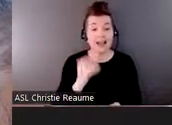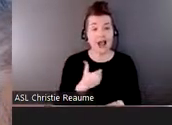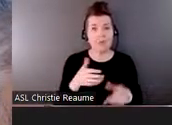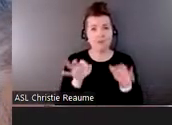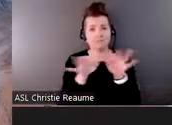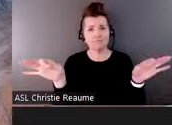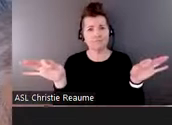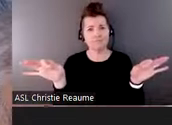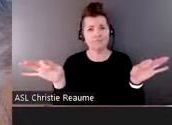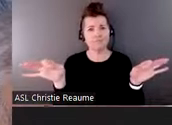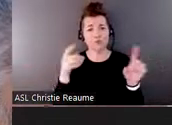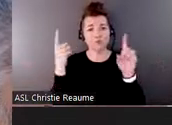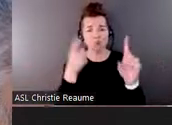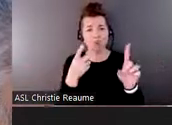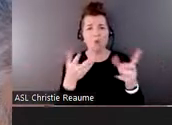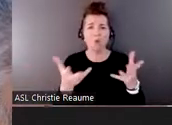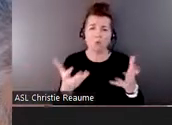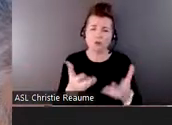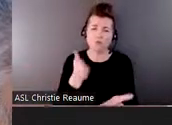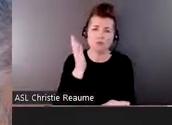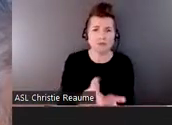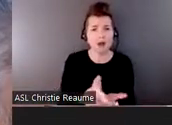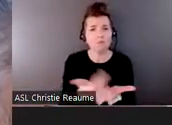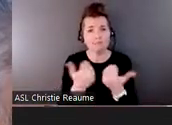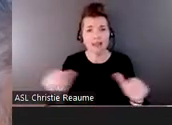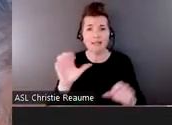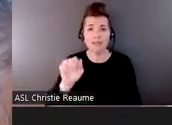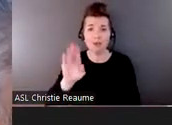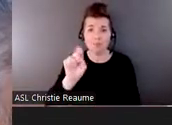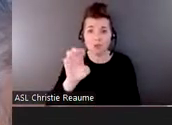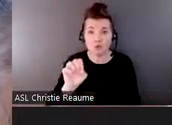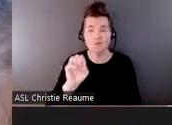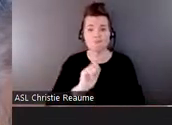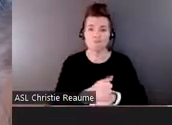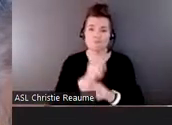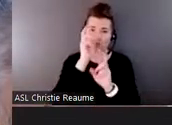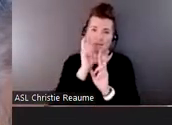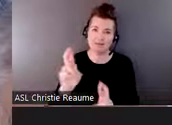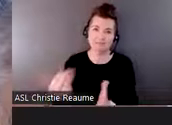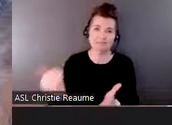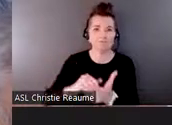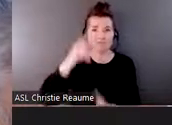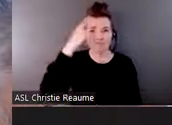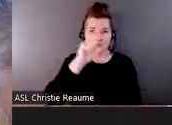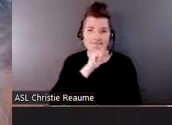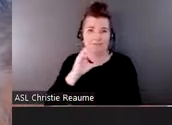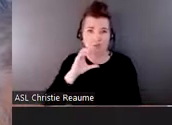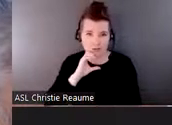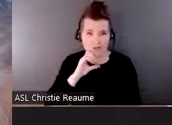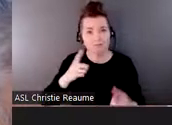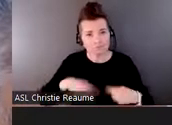continues today, is to stop abuse and restore respect. And the fact that we all can play a role in